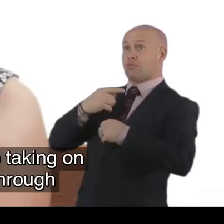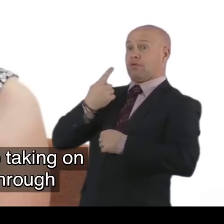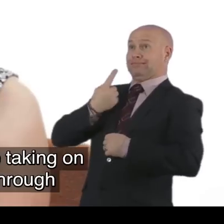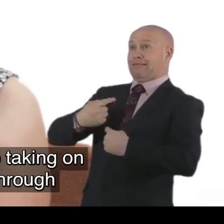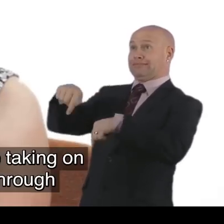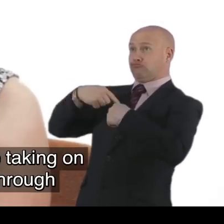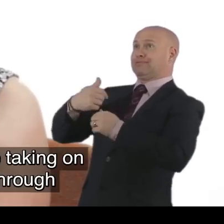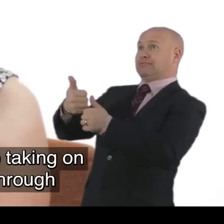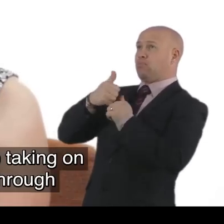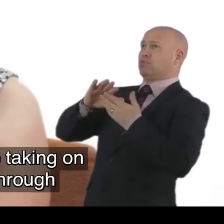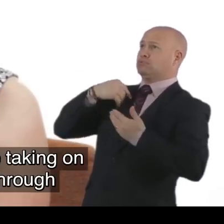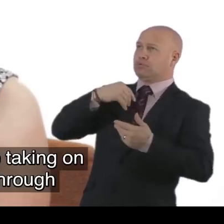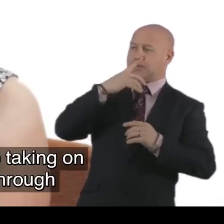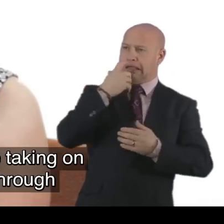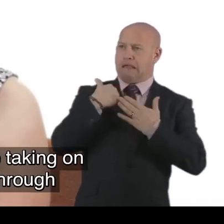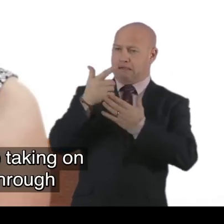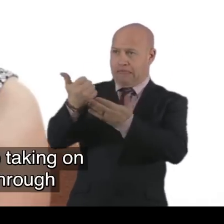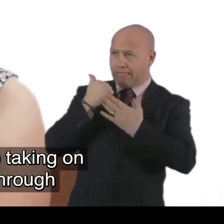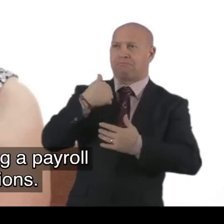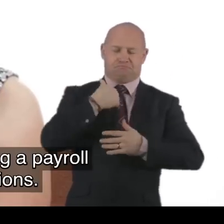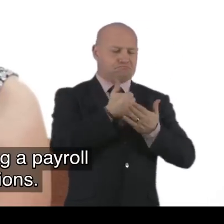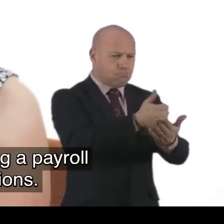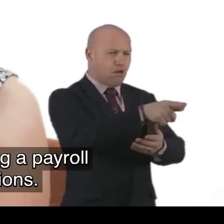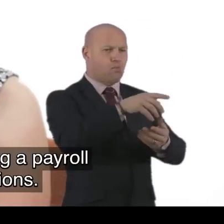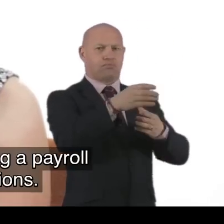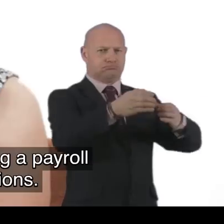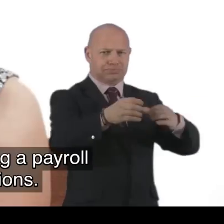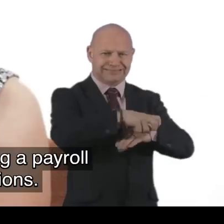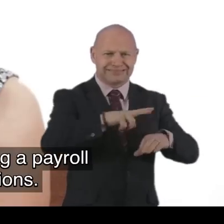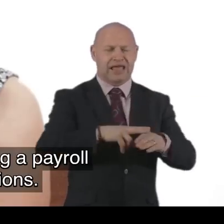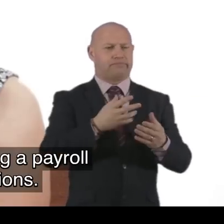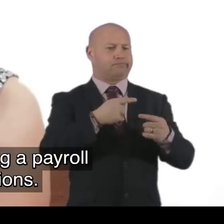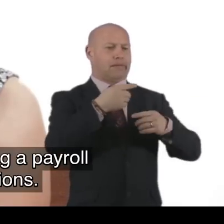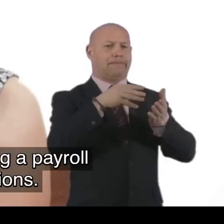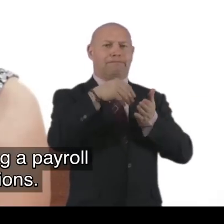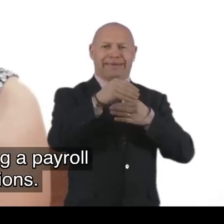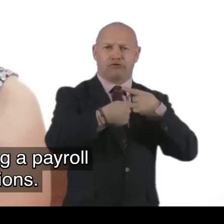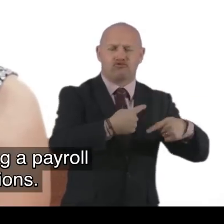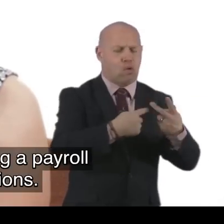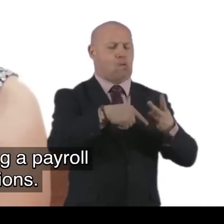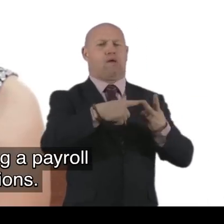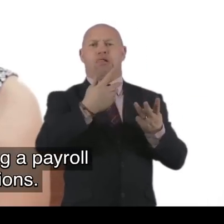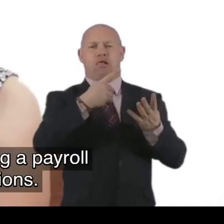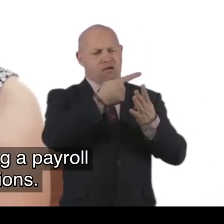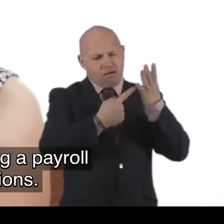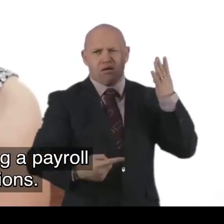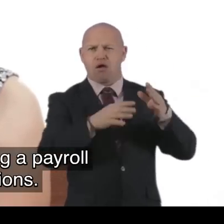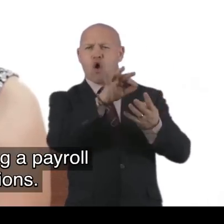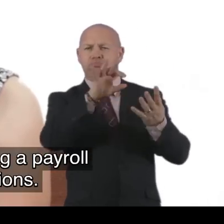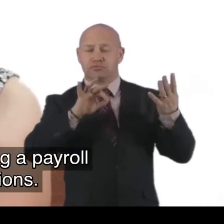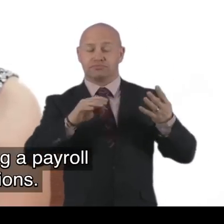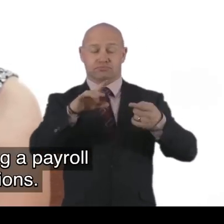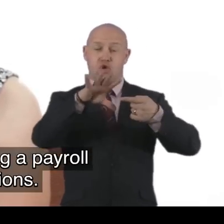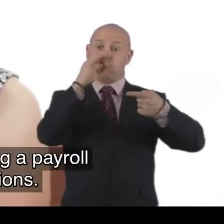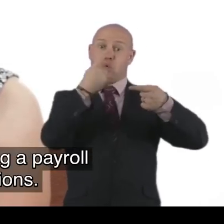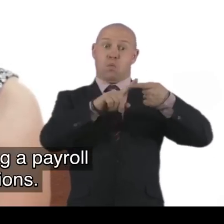you decide you are taking on self-directed support. Which means we can support you through employing staff. Purchasing services. Sourcing a payroll service.